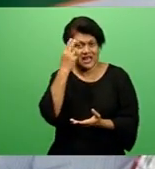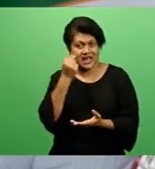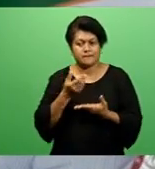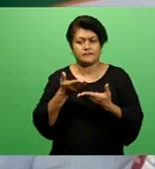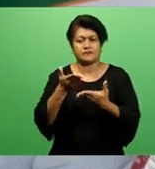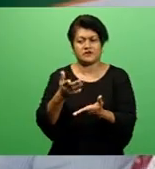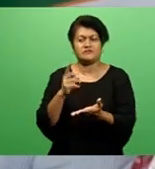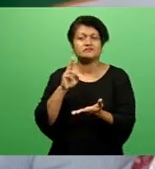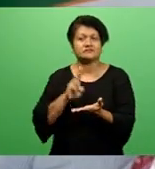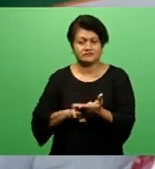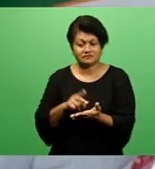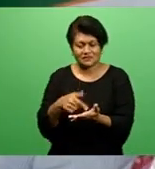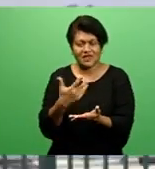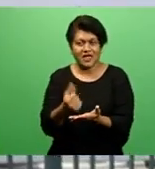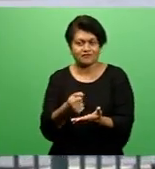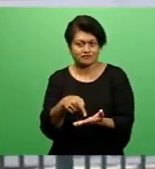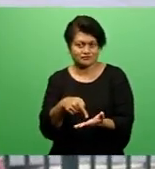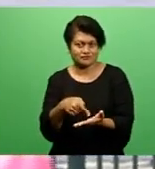the testing.